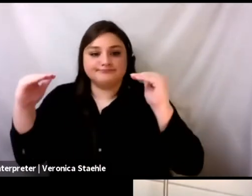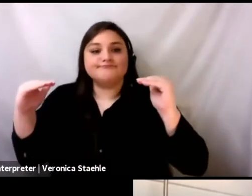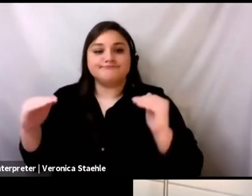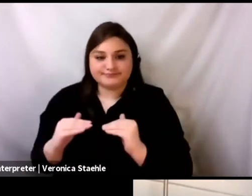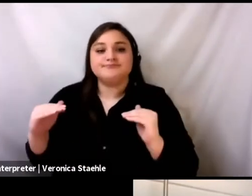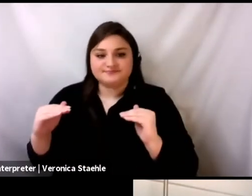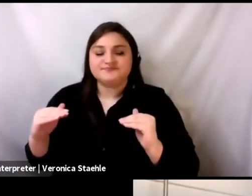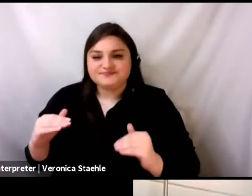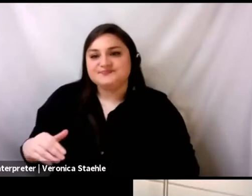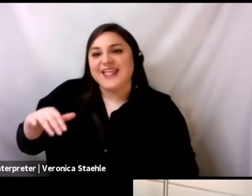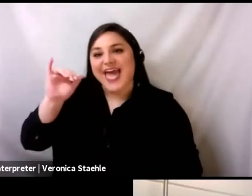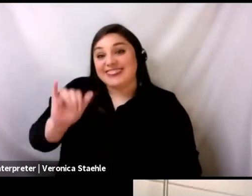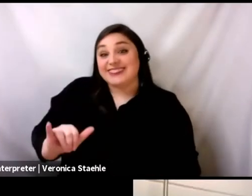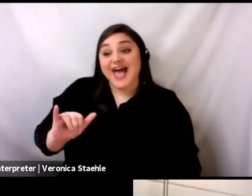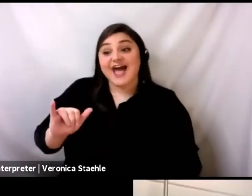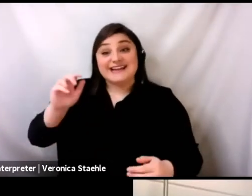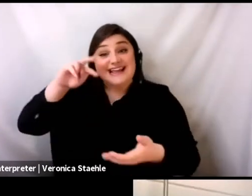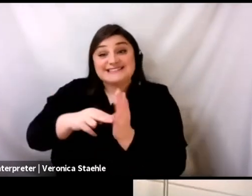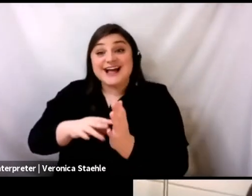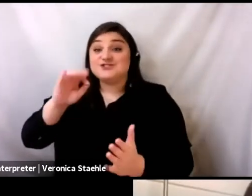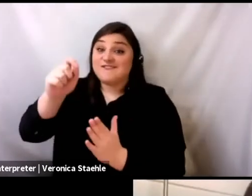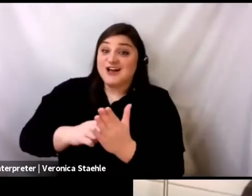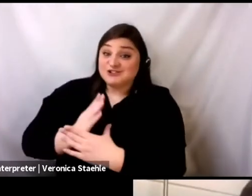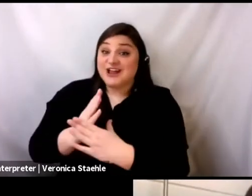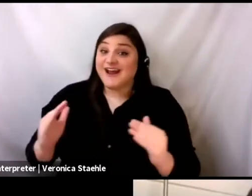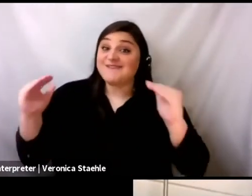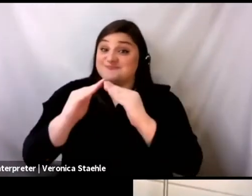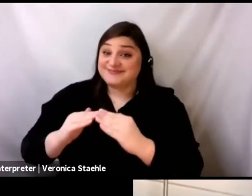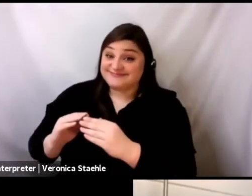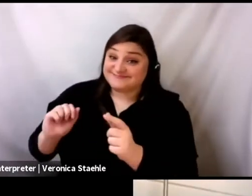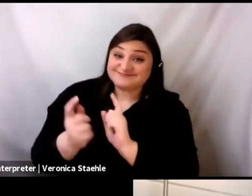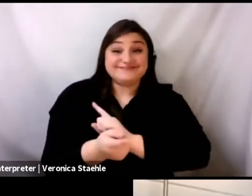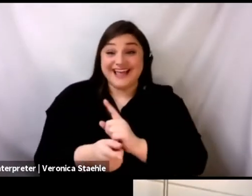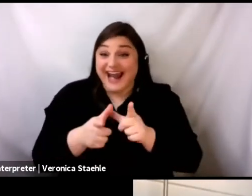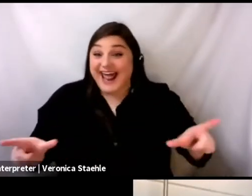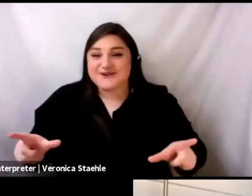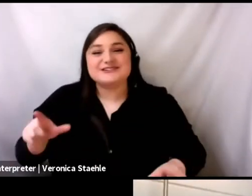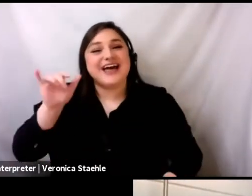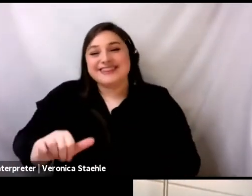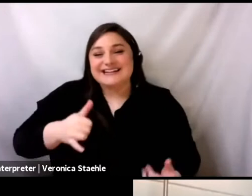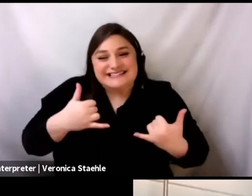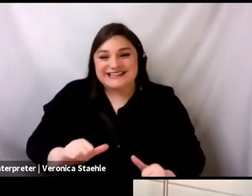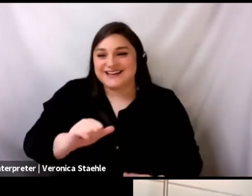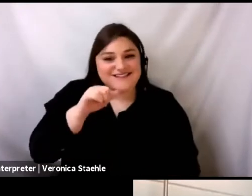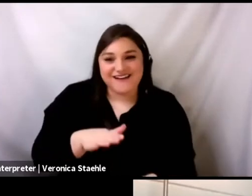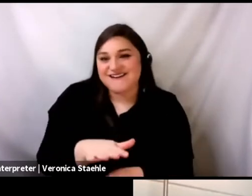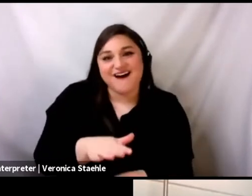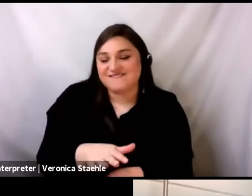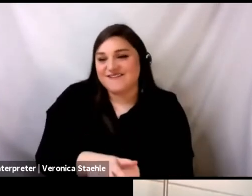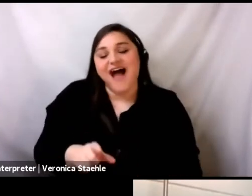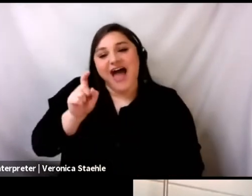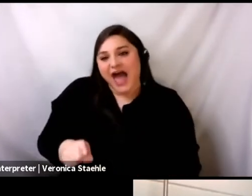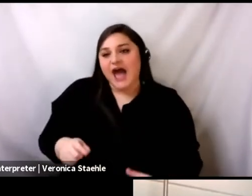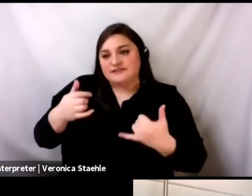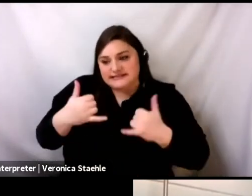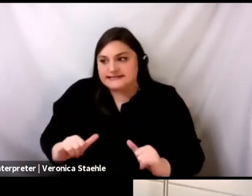became not enough as well to a certain point, you know, and, and it has to become poetic. It has, I have to like begin